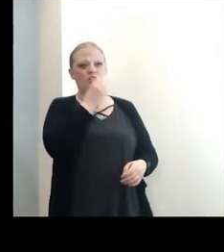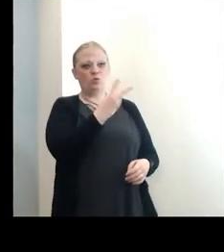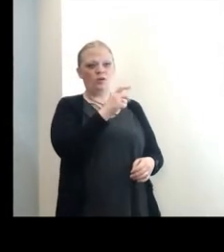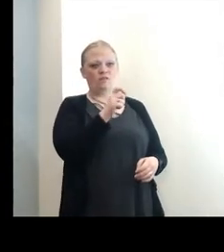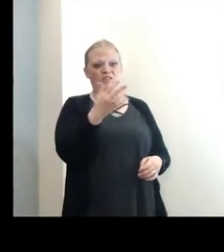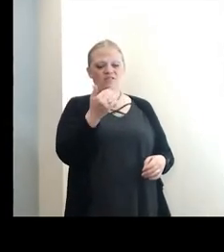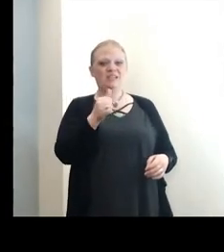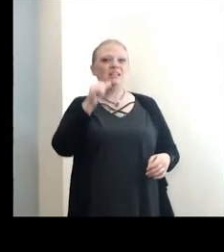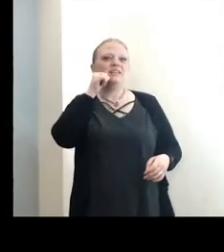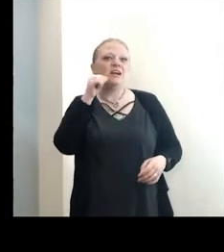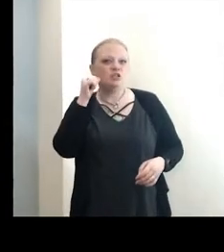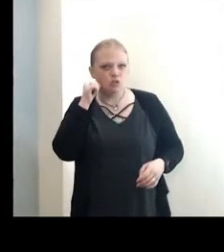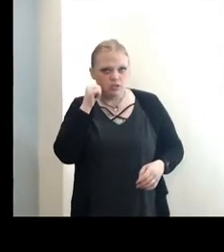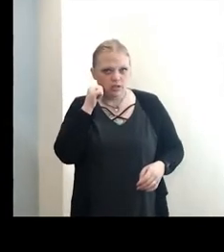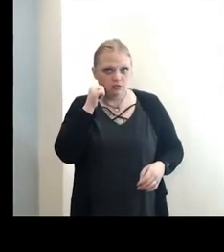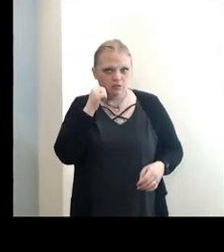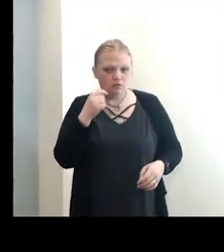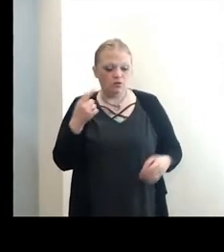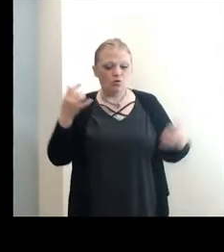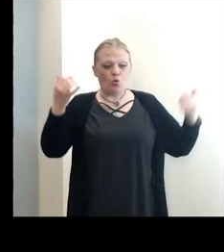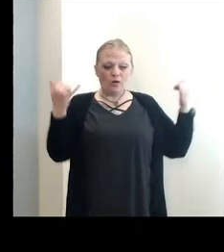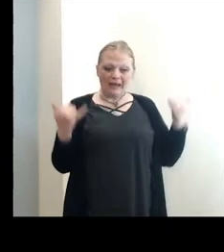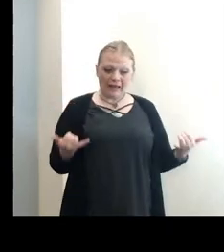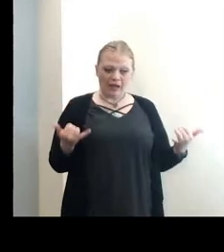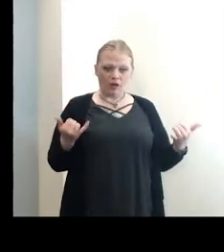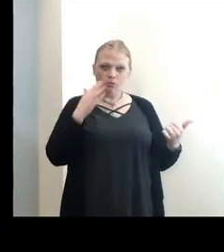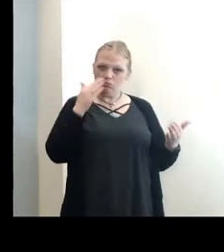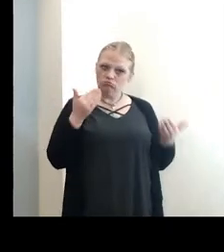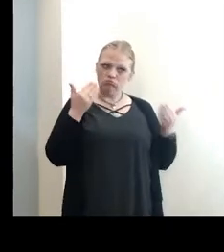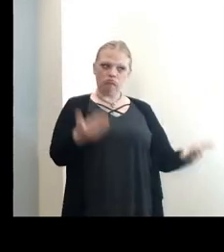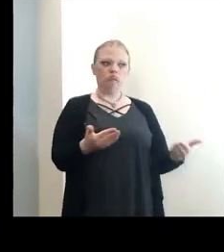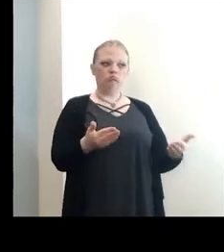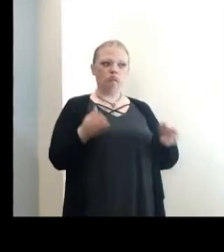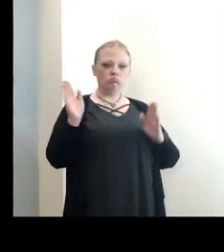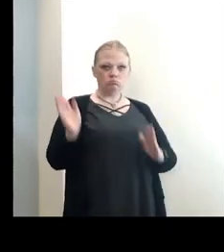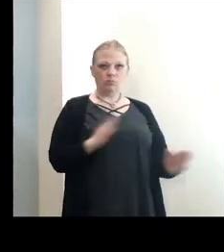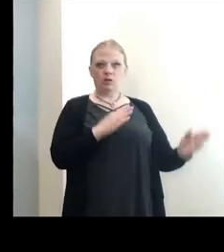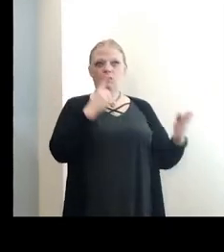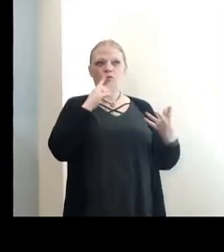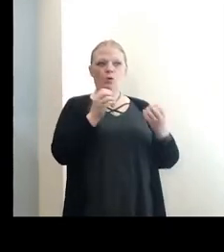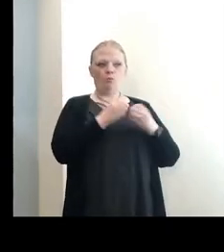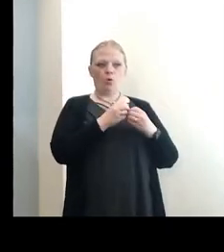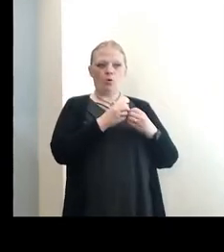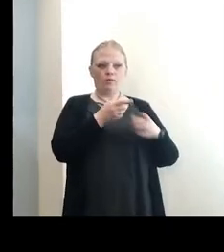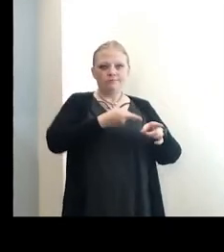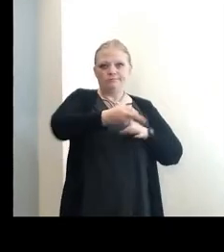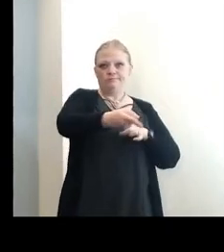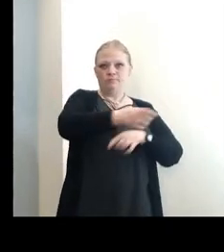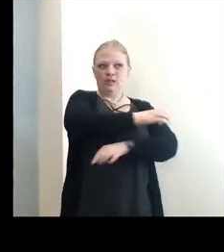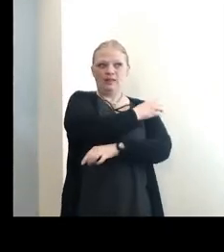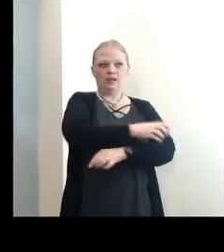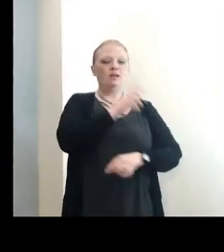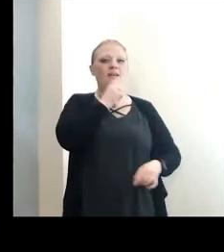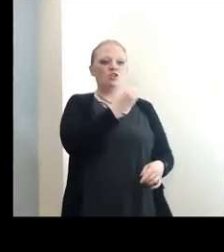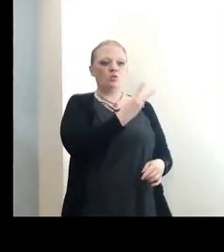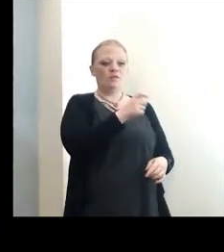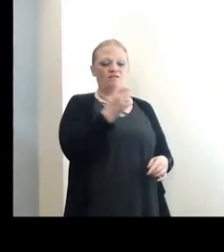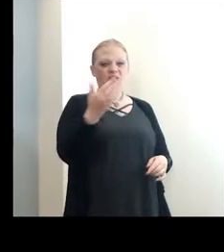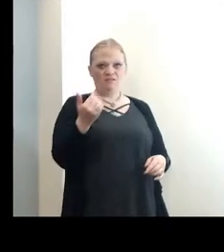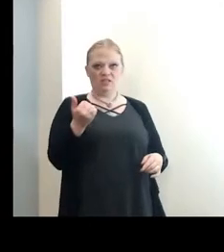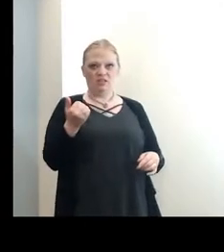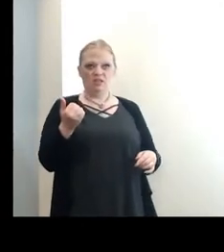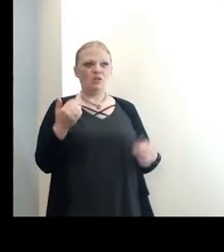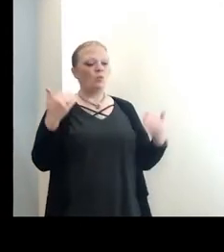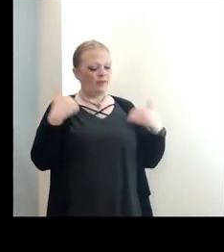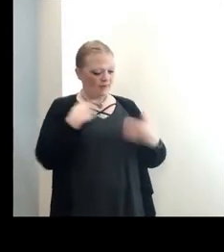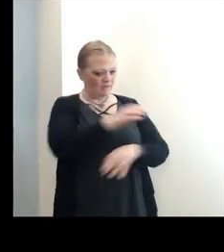yesterday. So we are now we're going to move forward with plans to do more specialized clinics for the 12 to 15 year olds. We have